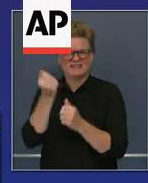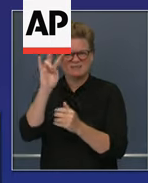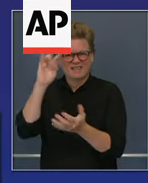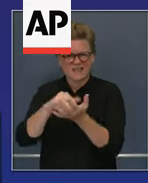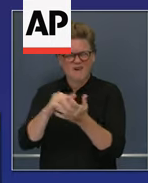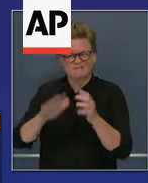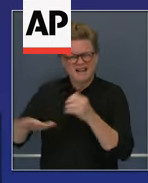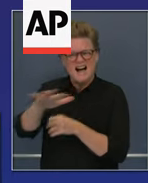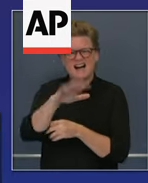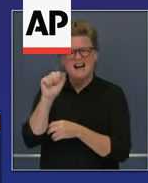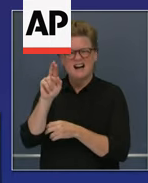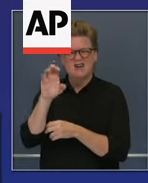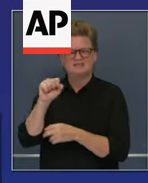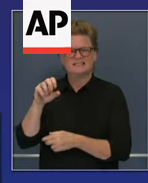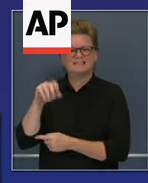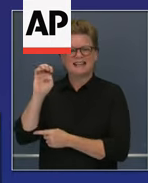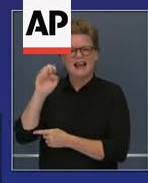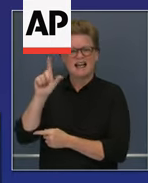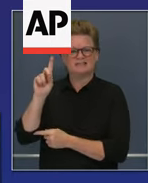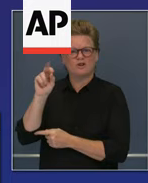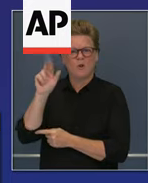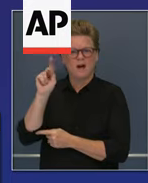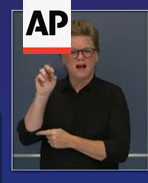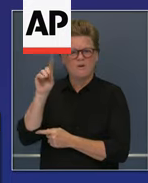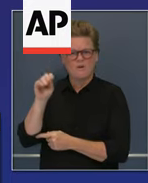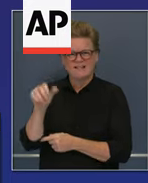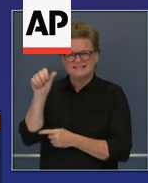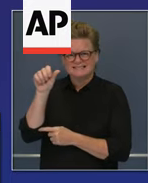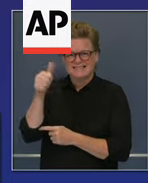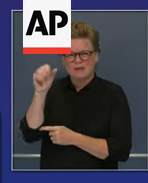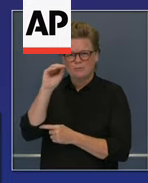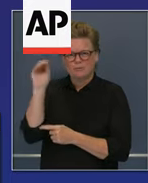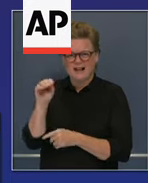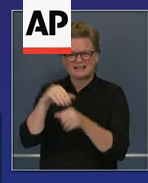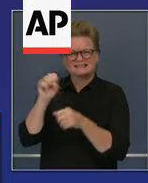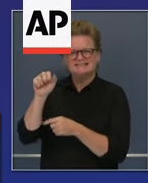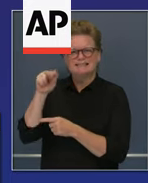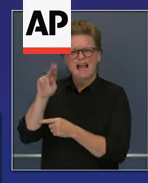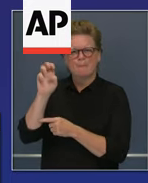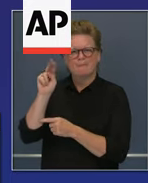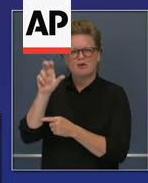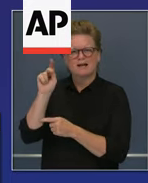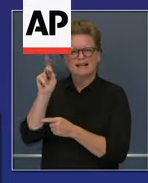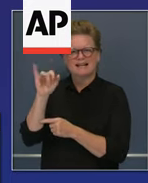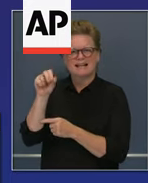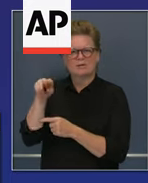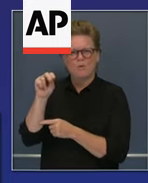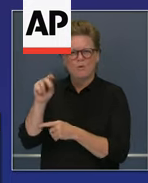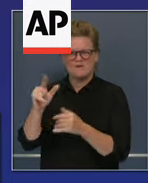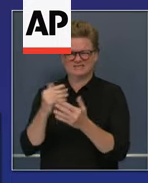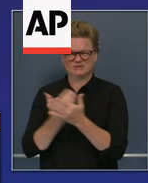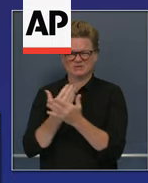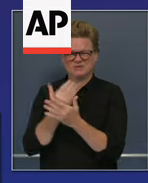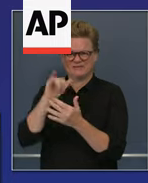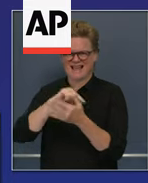around San Bernardino County, 10% containment, 16,000 acres. So these are the new active fires that have come up